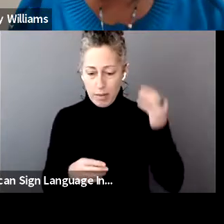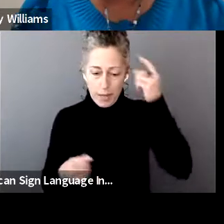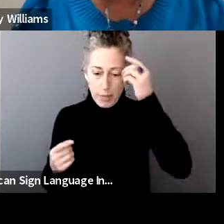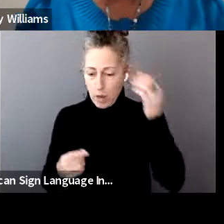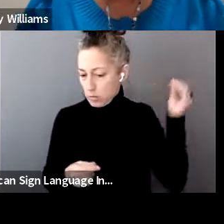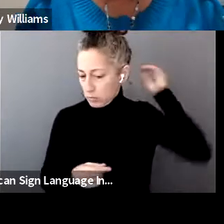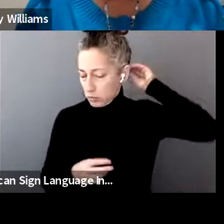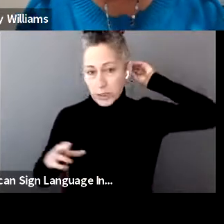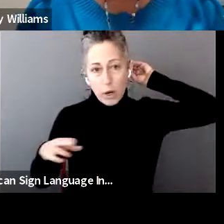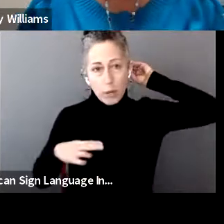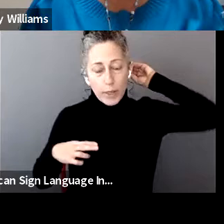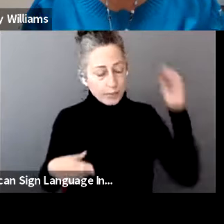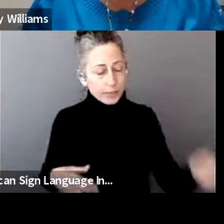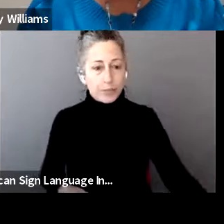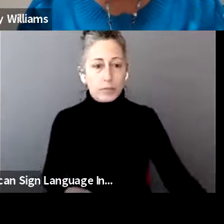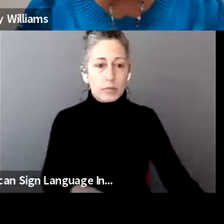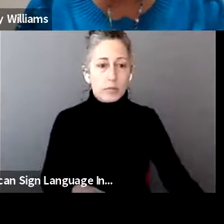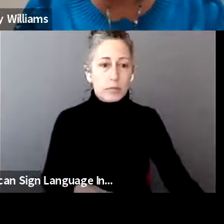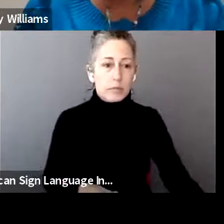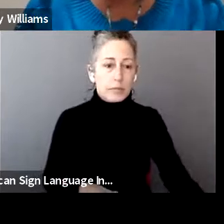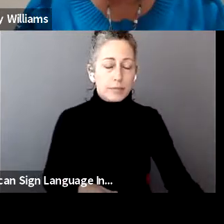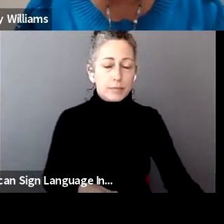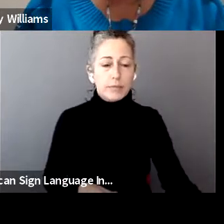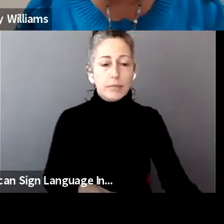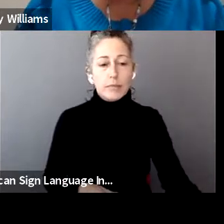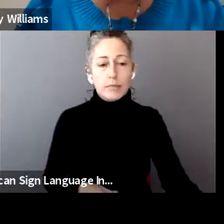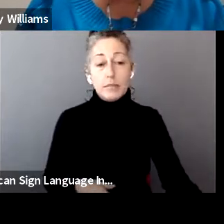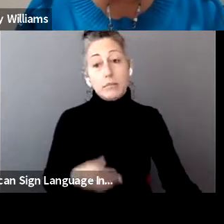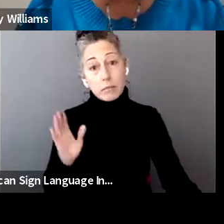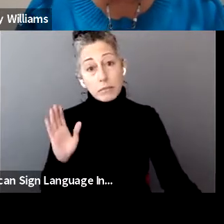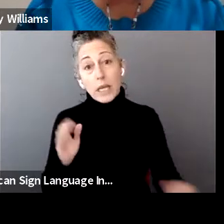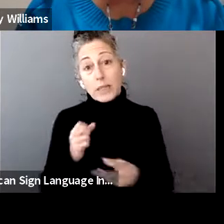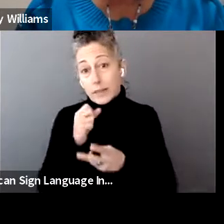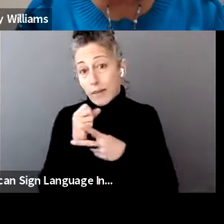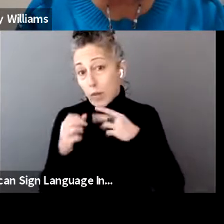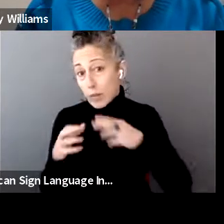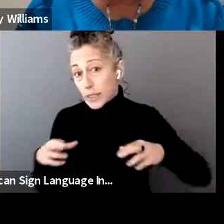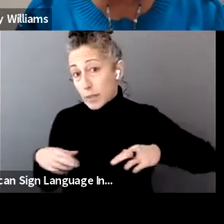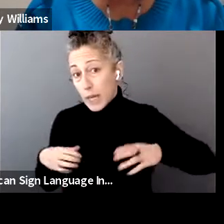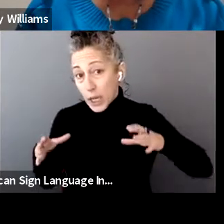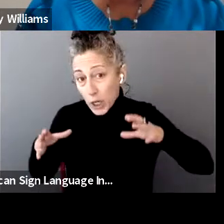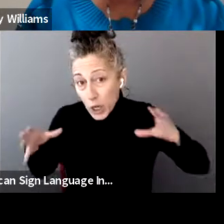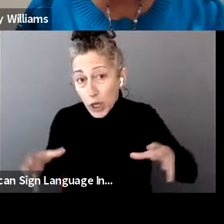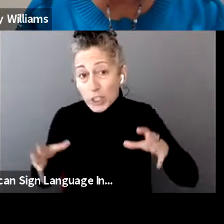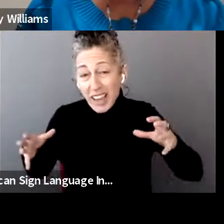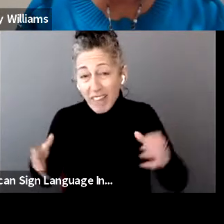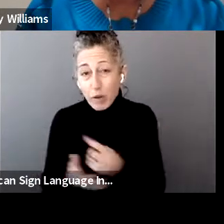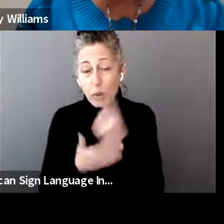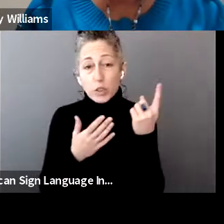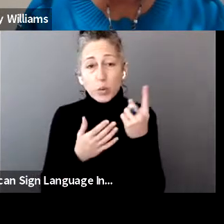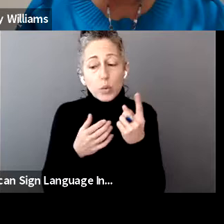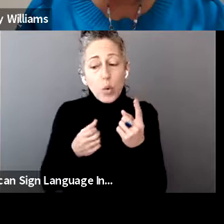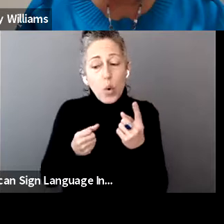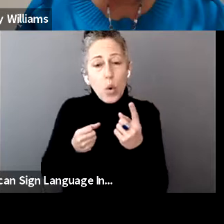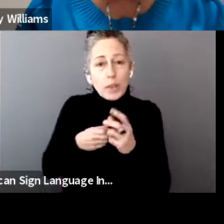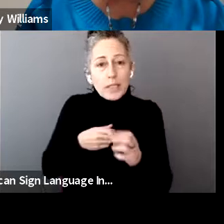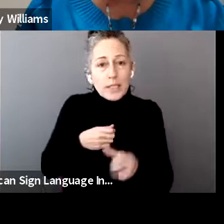Well, as far as saving for retirement, I just encourage everyone to set aside whatever monies you can possibly